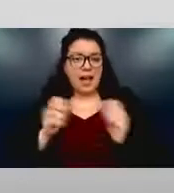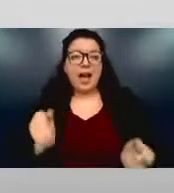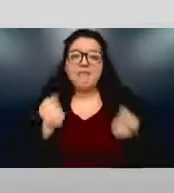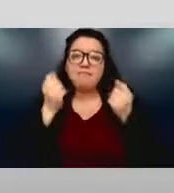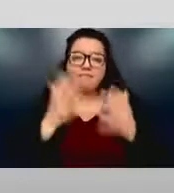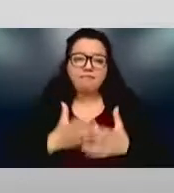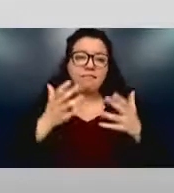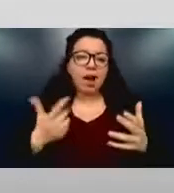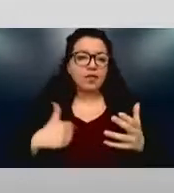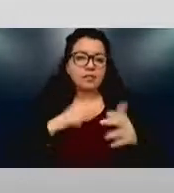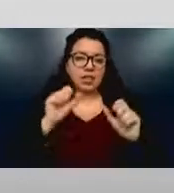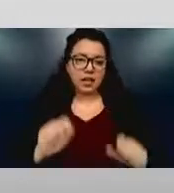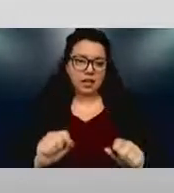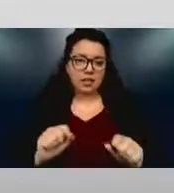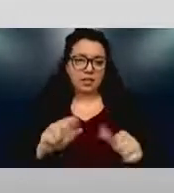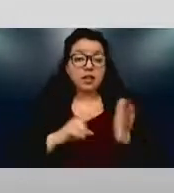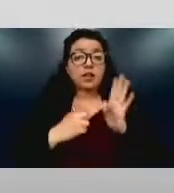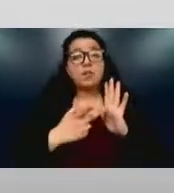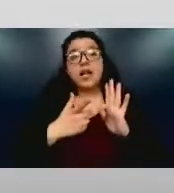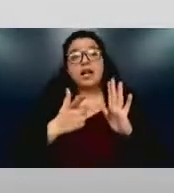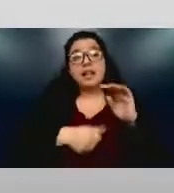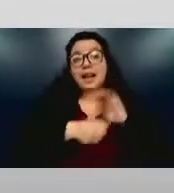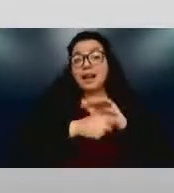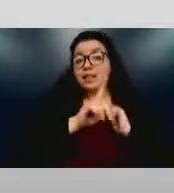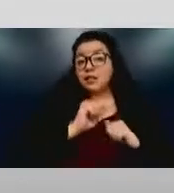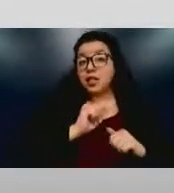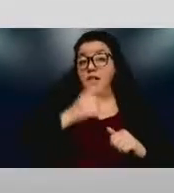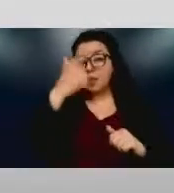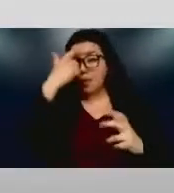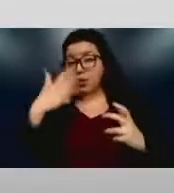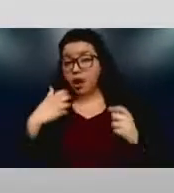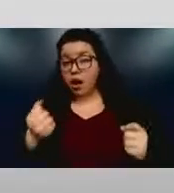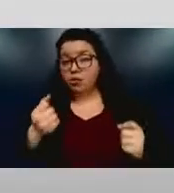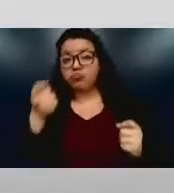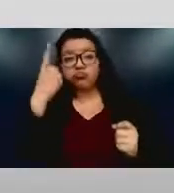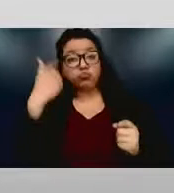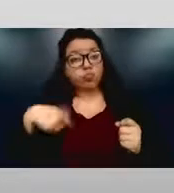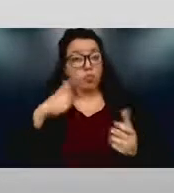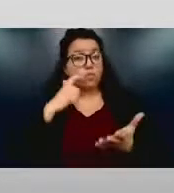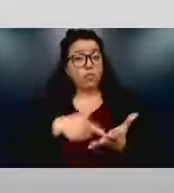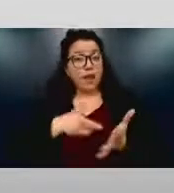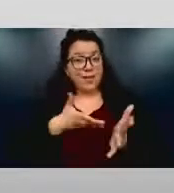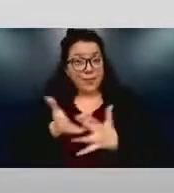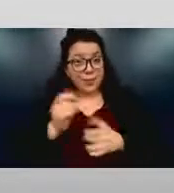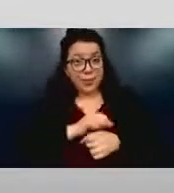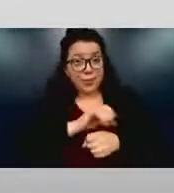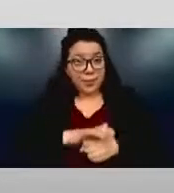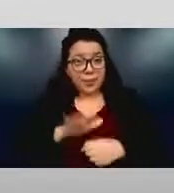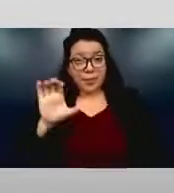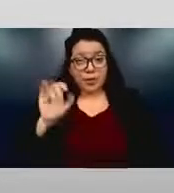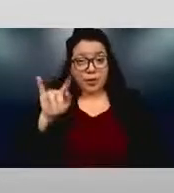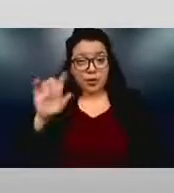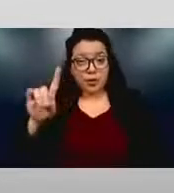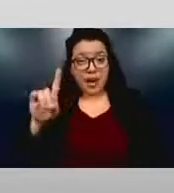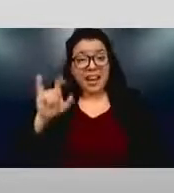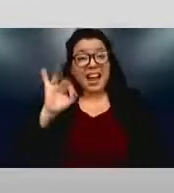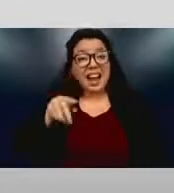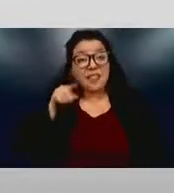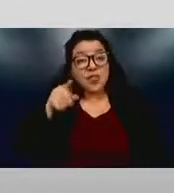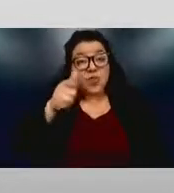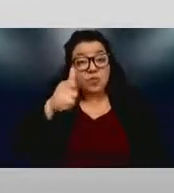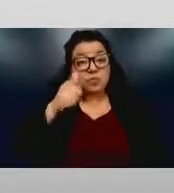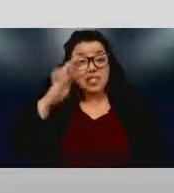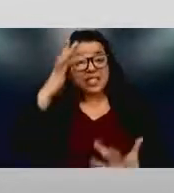disabilities, mental health, when we recognize that, hey, you know what? This pandemic has shown us that if you are sick, don't come to work